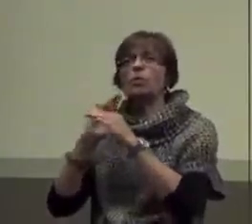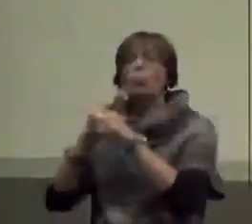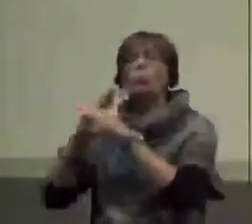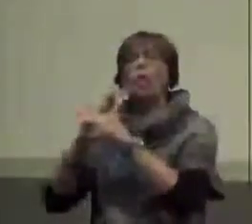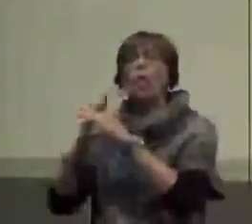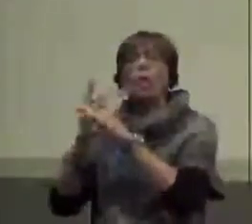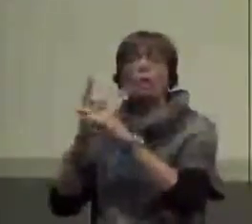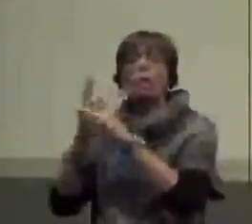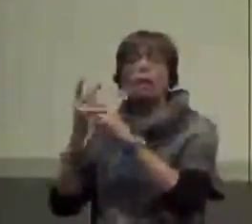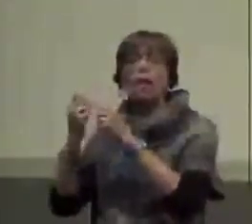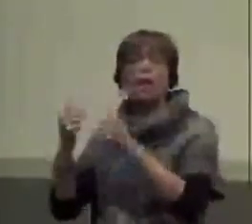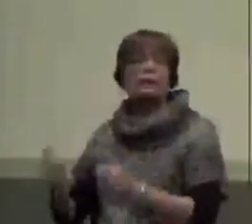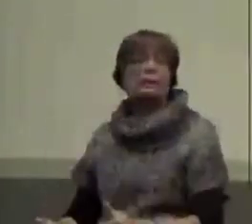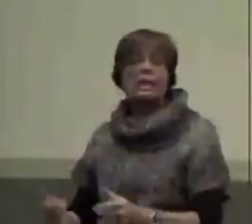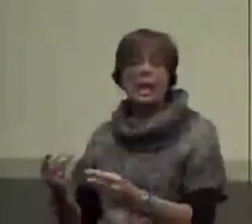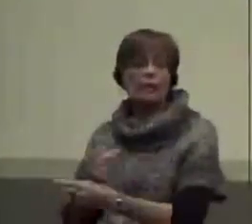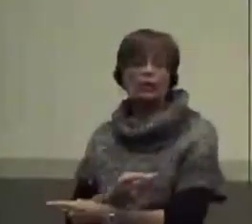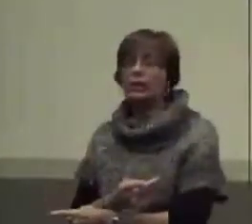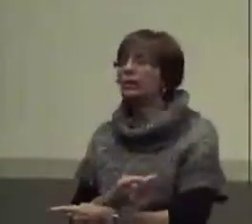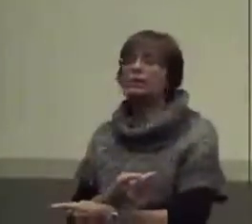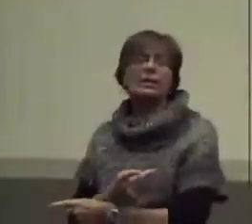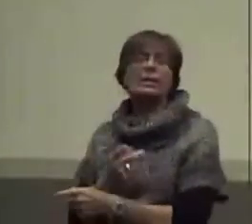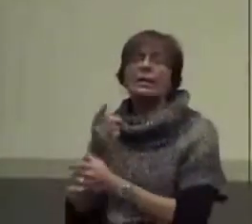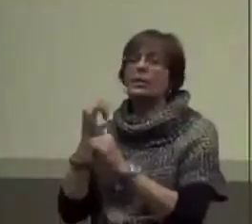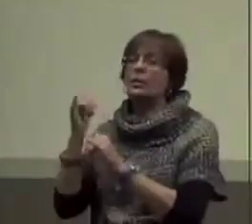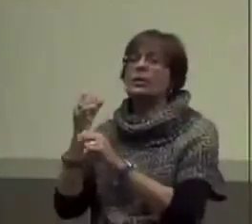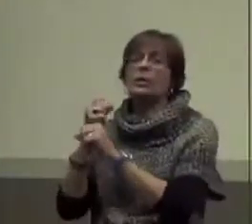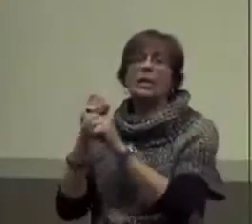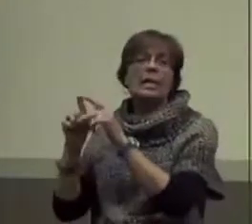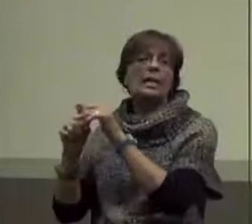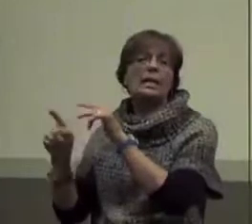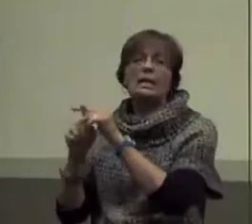No. In fact, they're actually still getting the escape. Right?